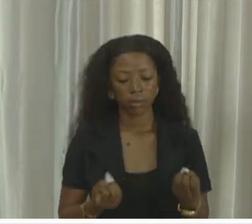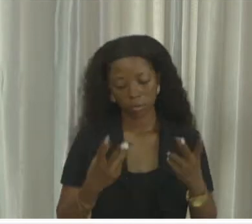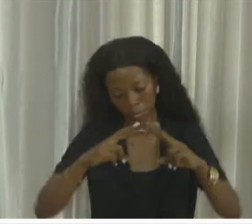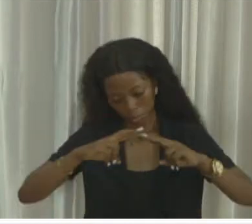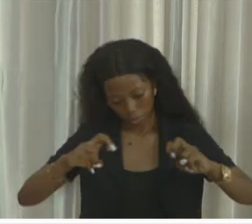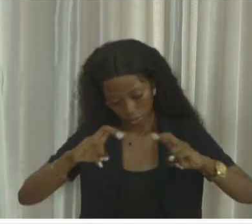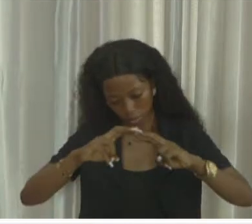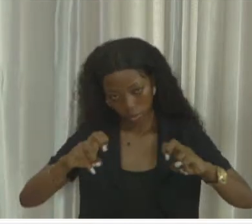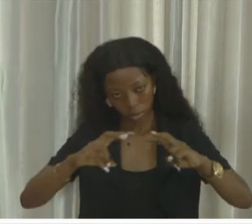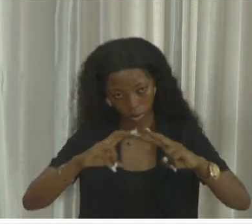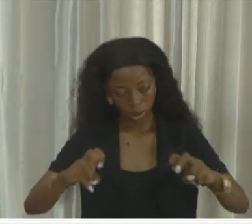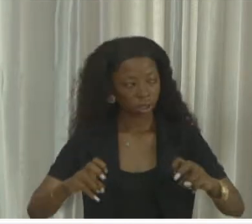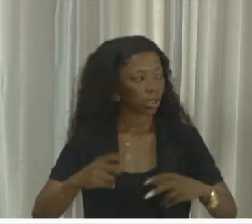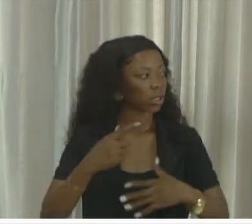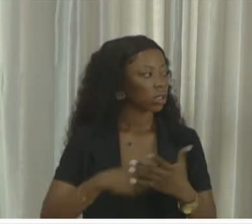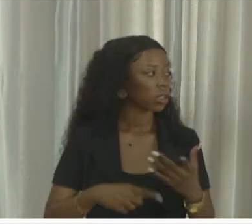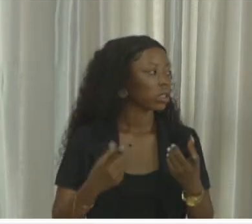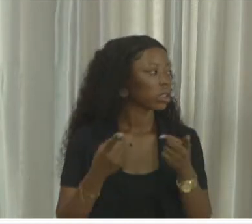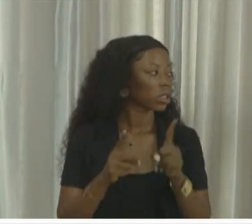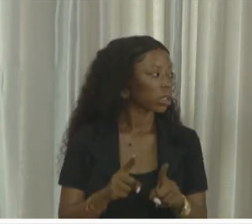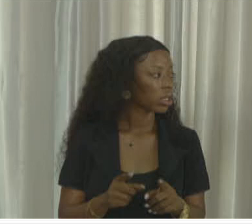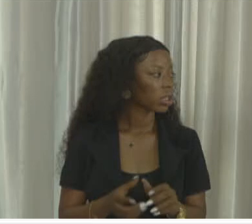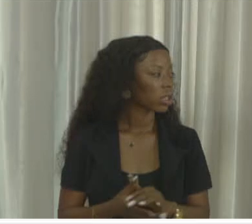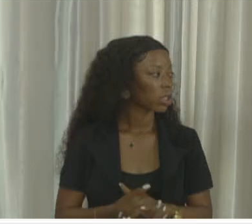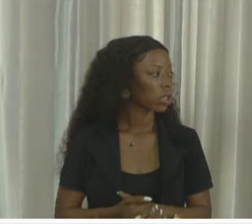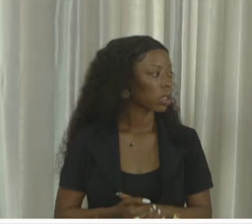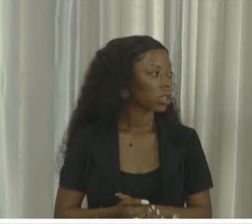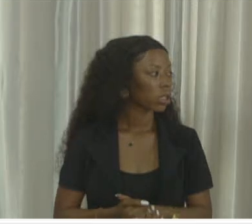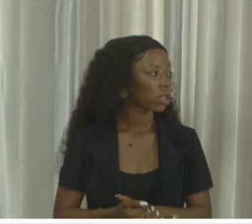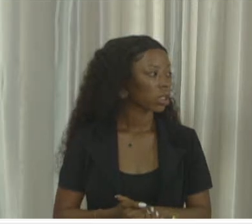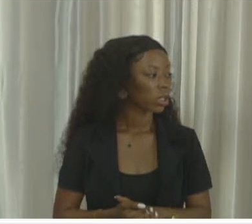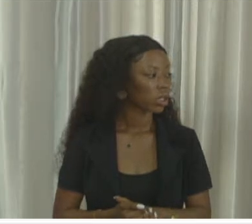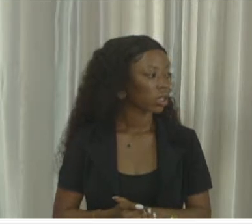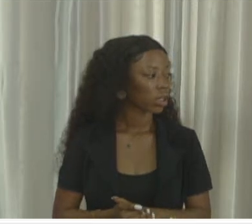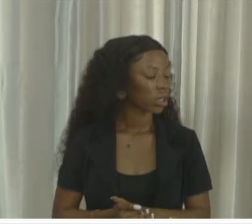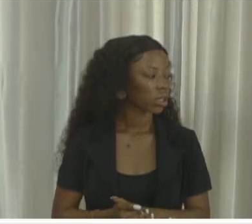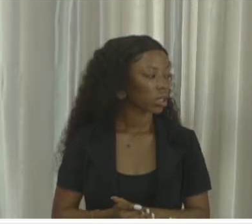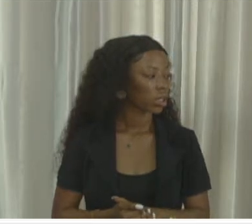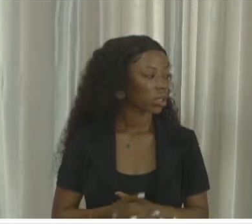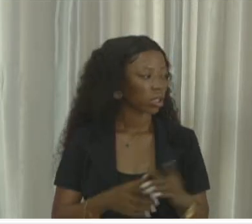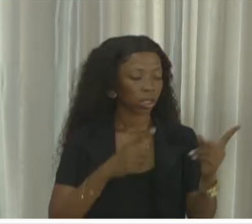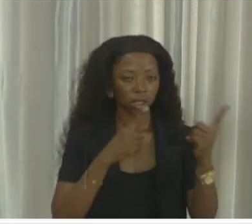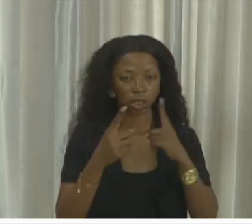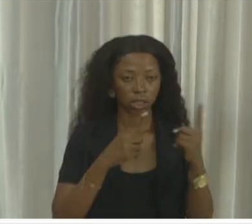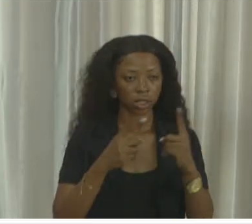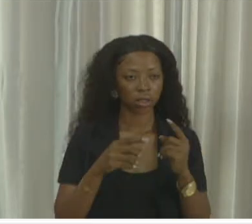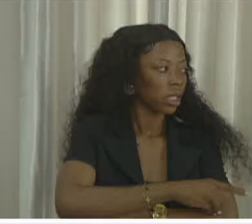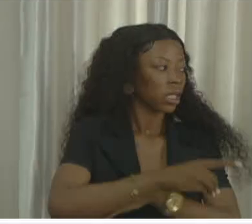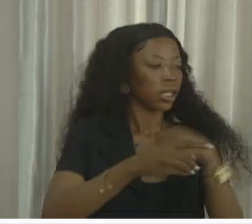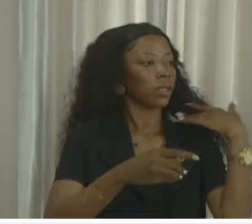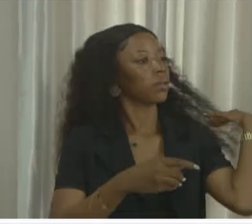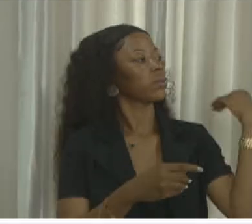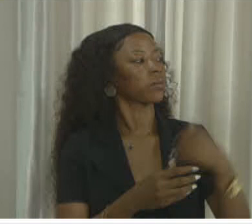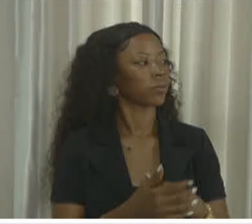what, for address on the economy, on governance that I know really thinks it is right. From where we talk about Kongosa and rumors and here I say.